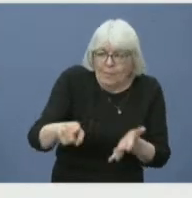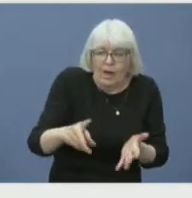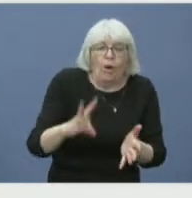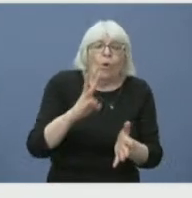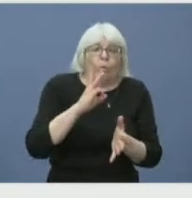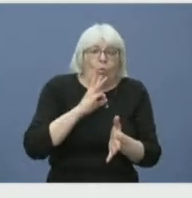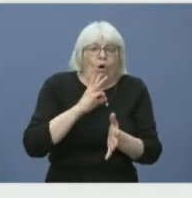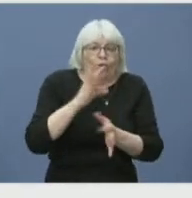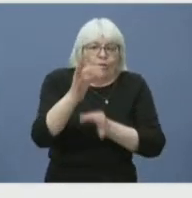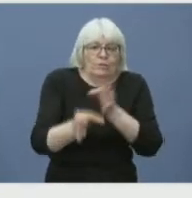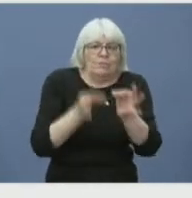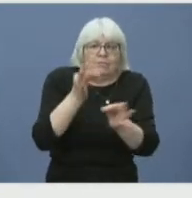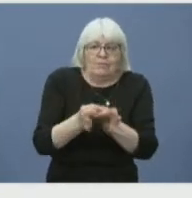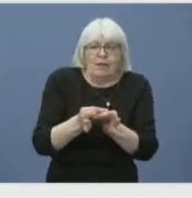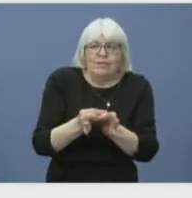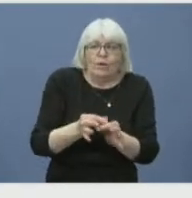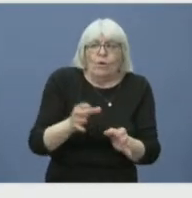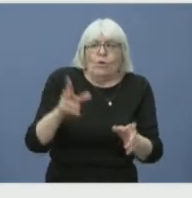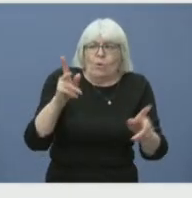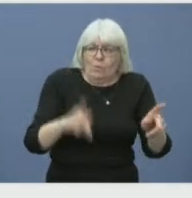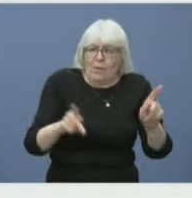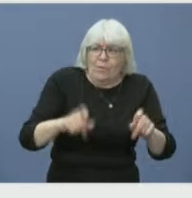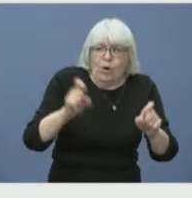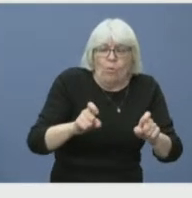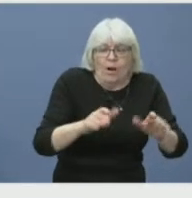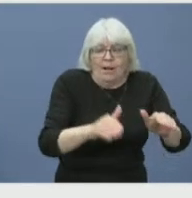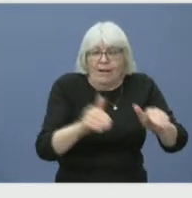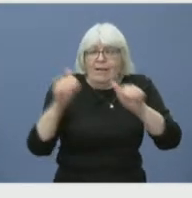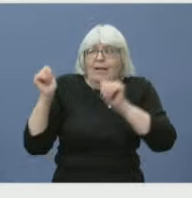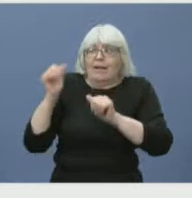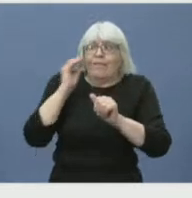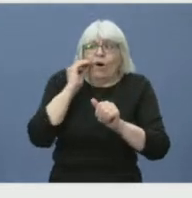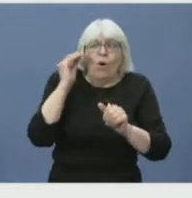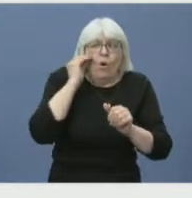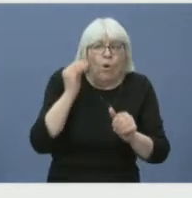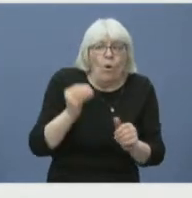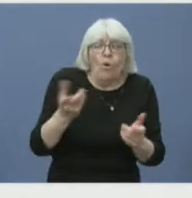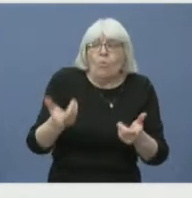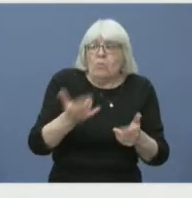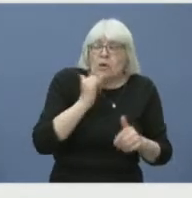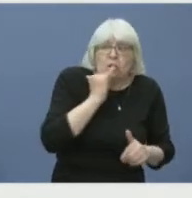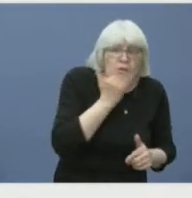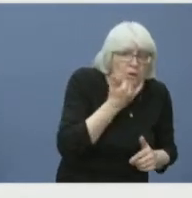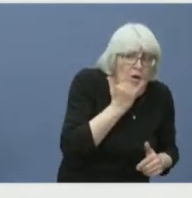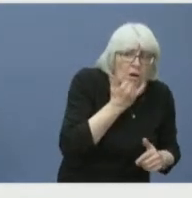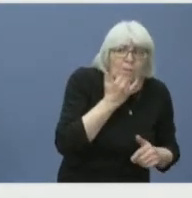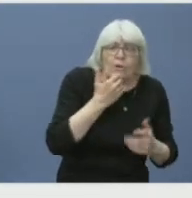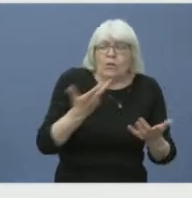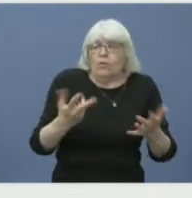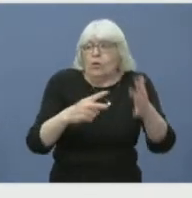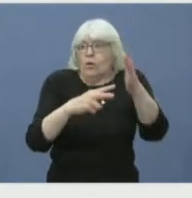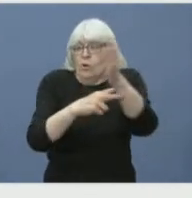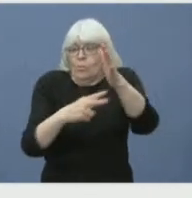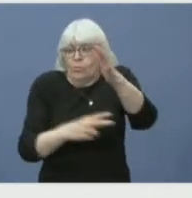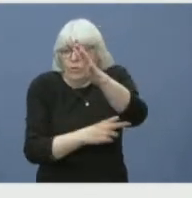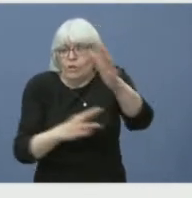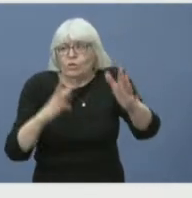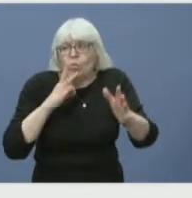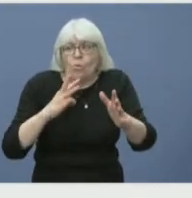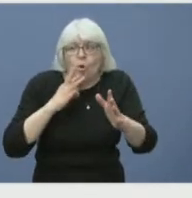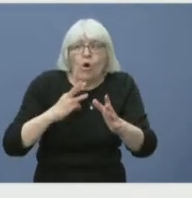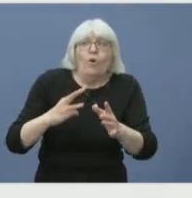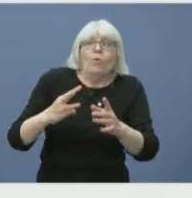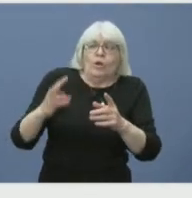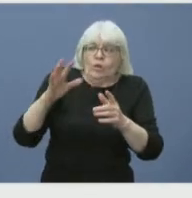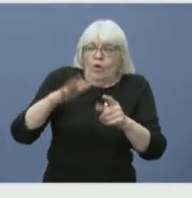The pickup locations are currently at Yarmouth and Bridgewater Environmental and Climate